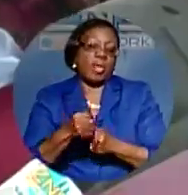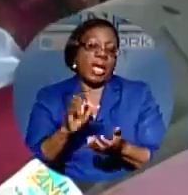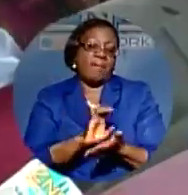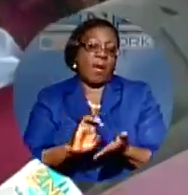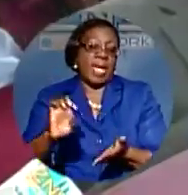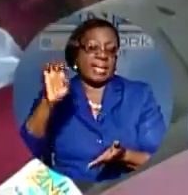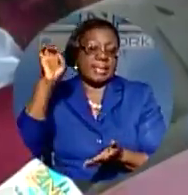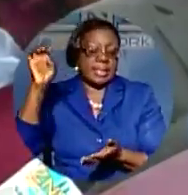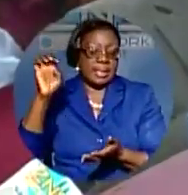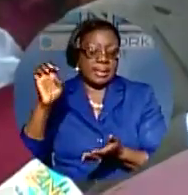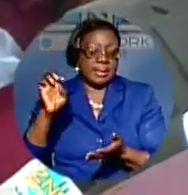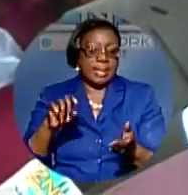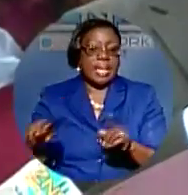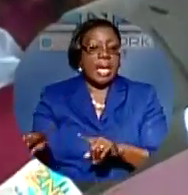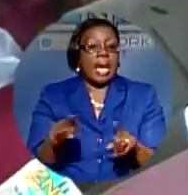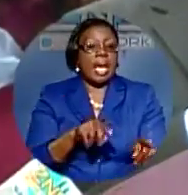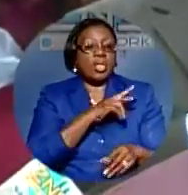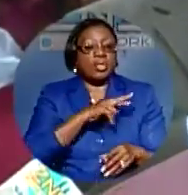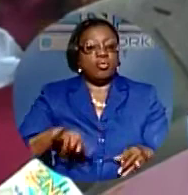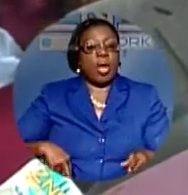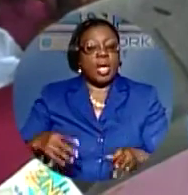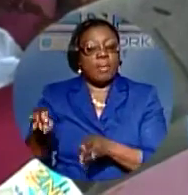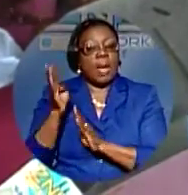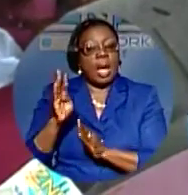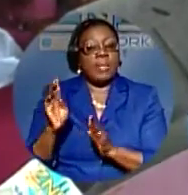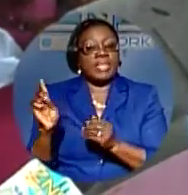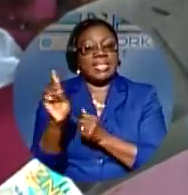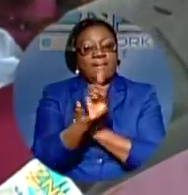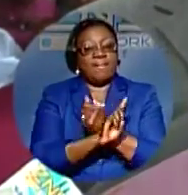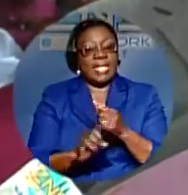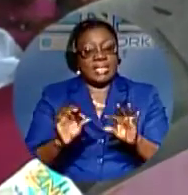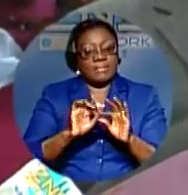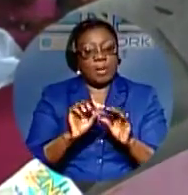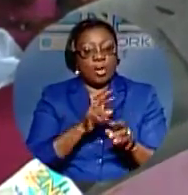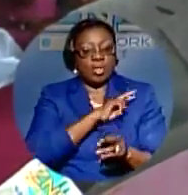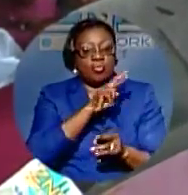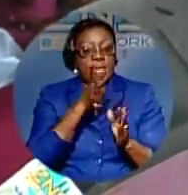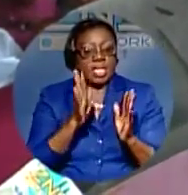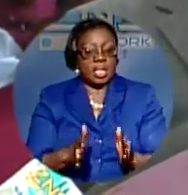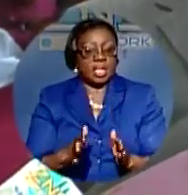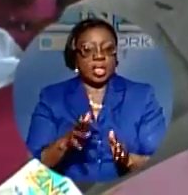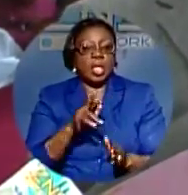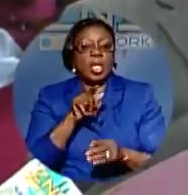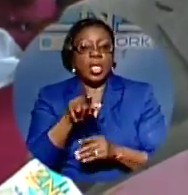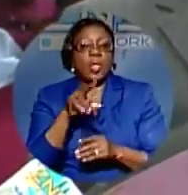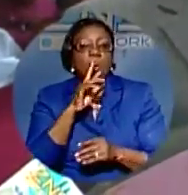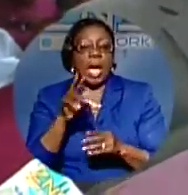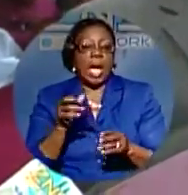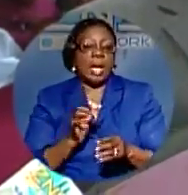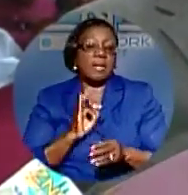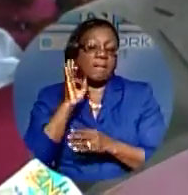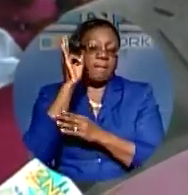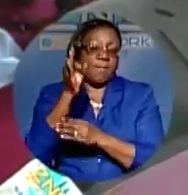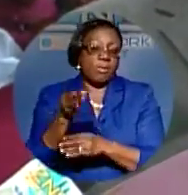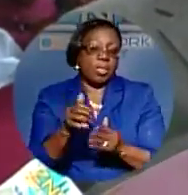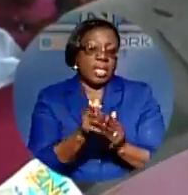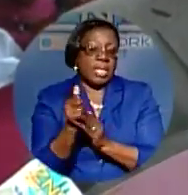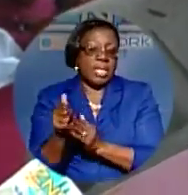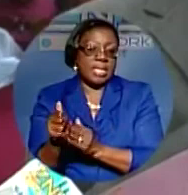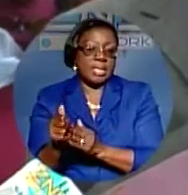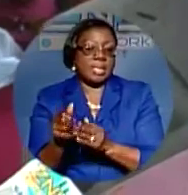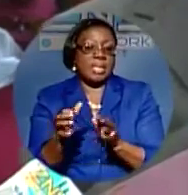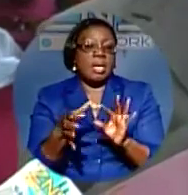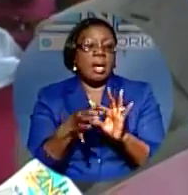Defense Force Rangers, you are the future leaders of this great nature. Never take for granted